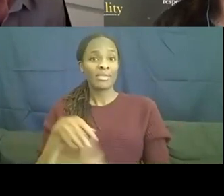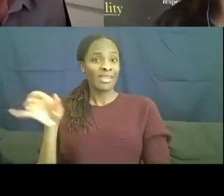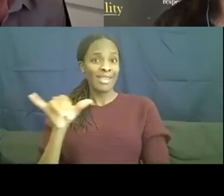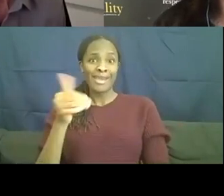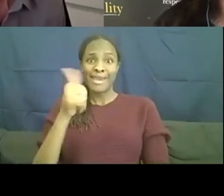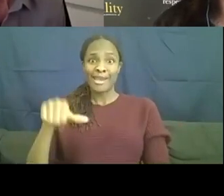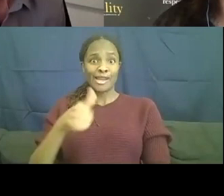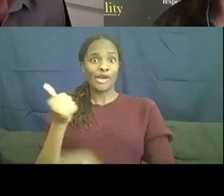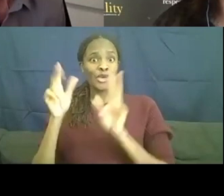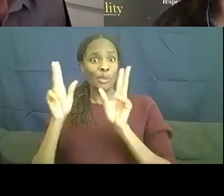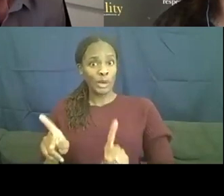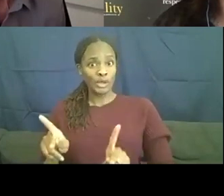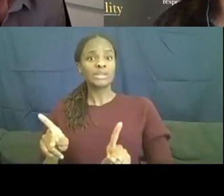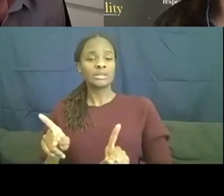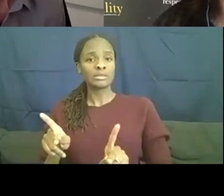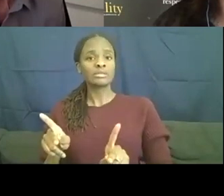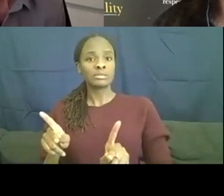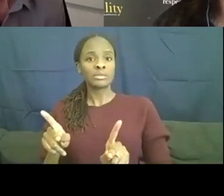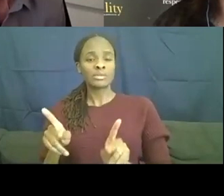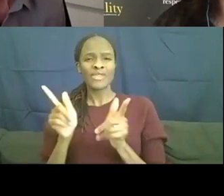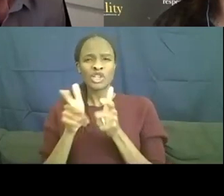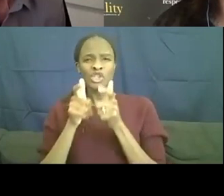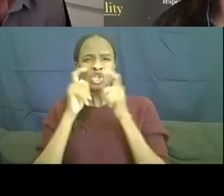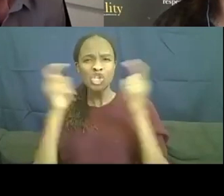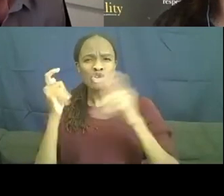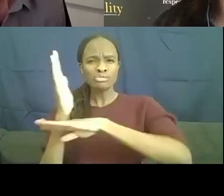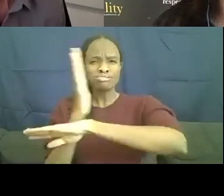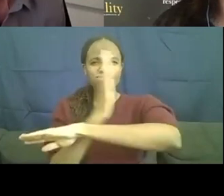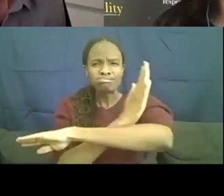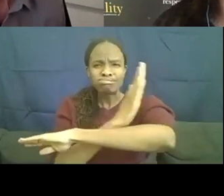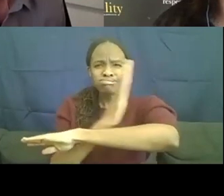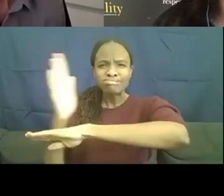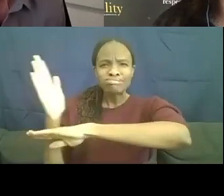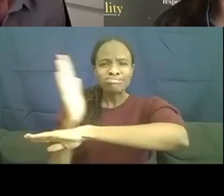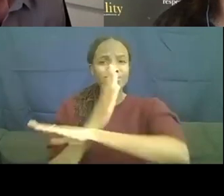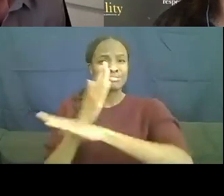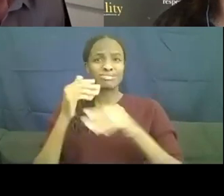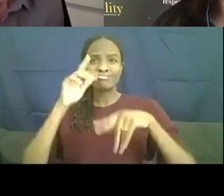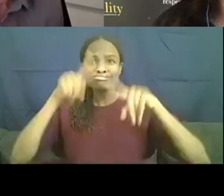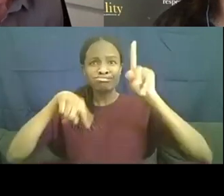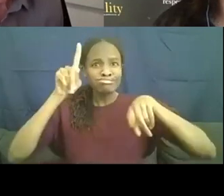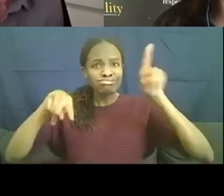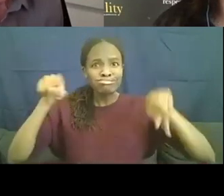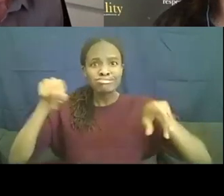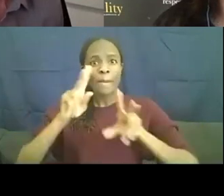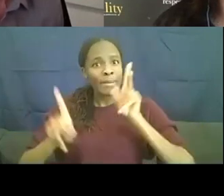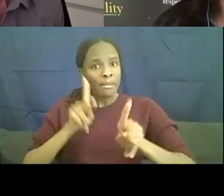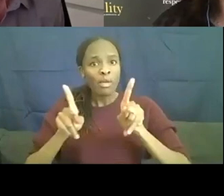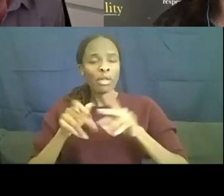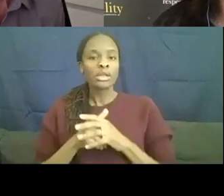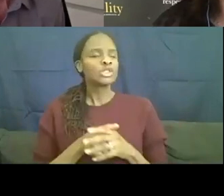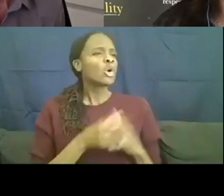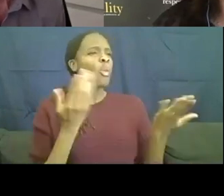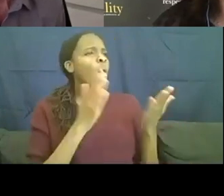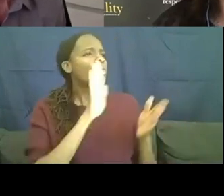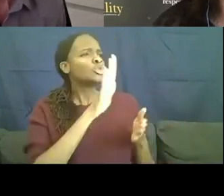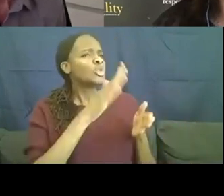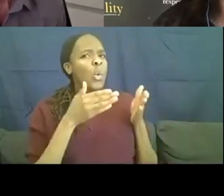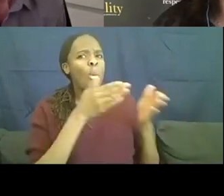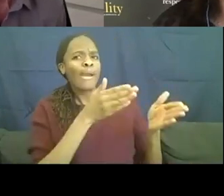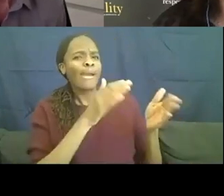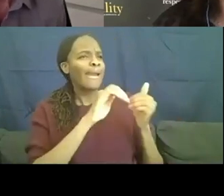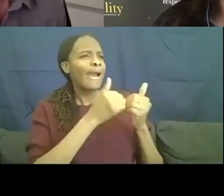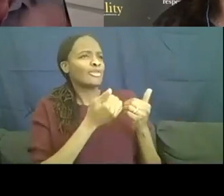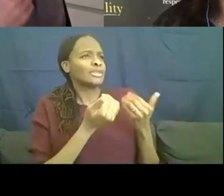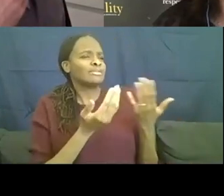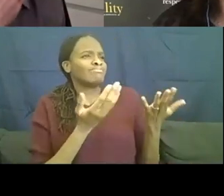else. It's a, it's, it's a big spectrum and a big myriad of people. And how did you, what was your way into the film? Like how,